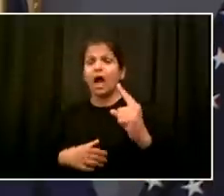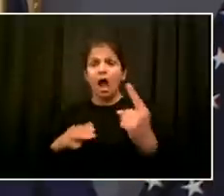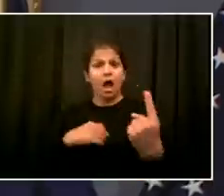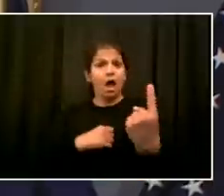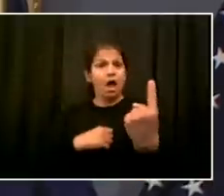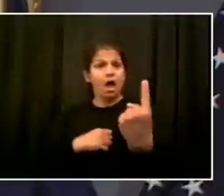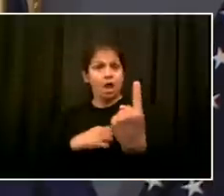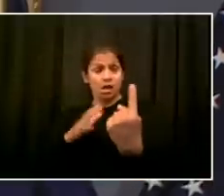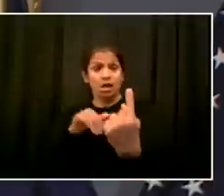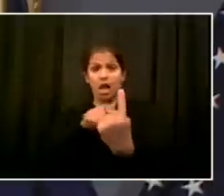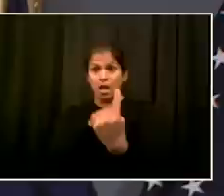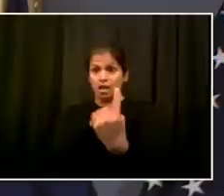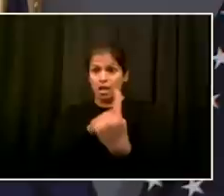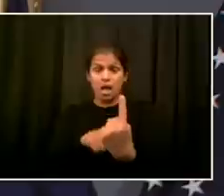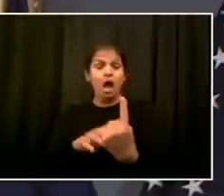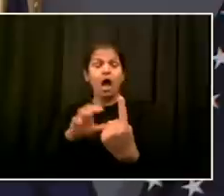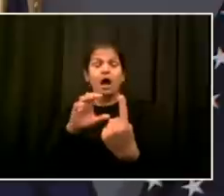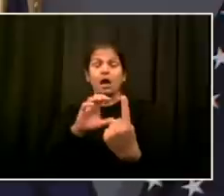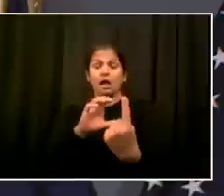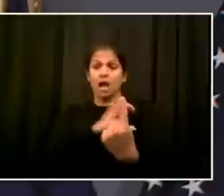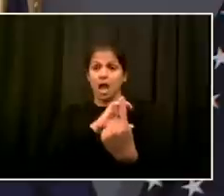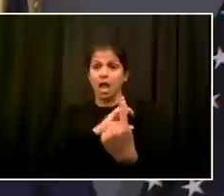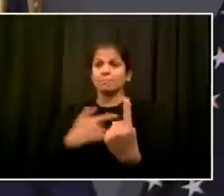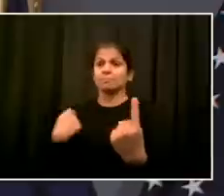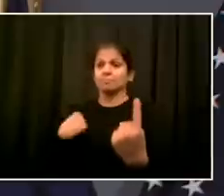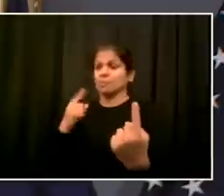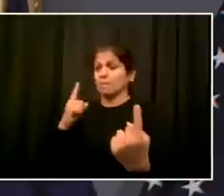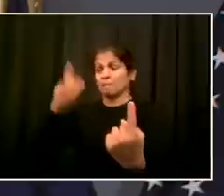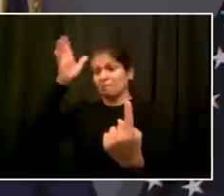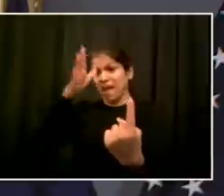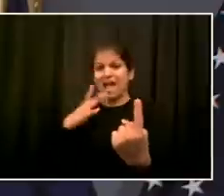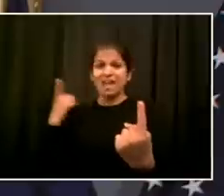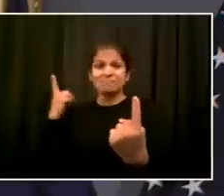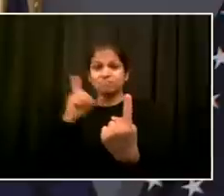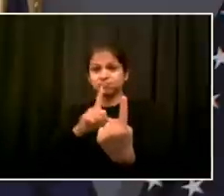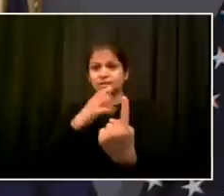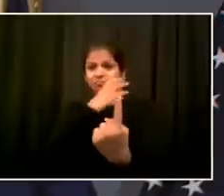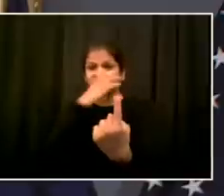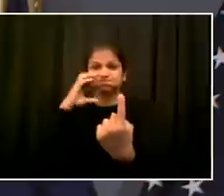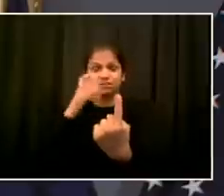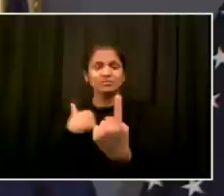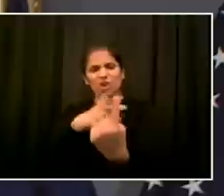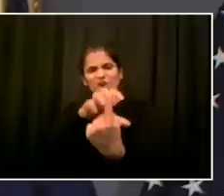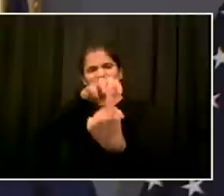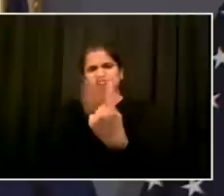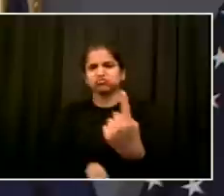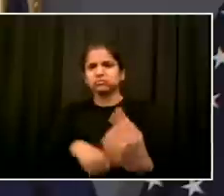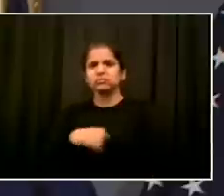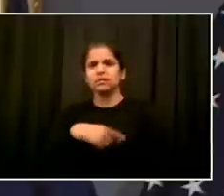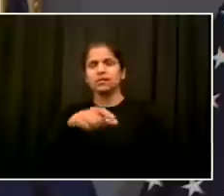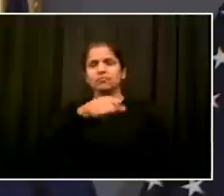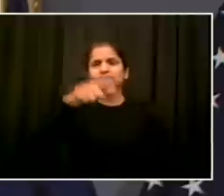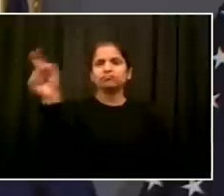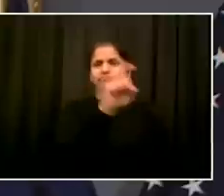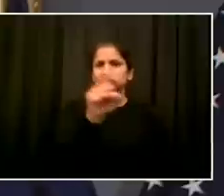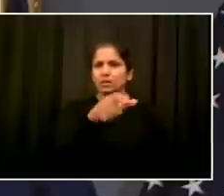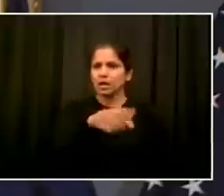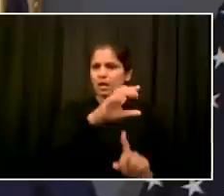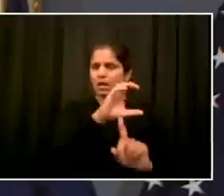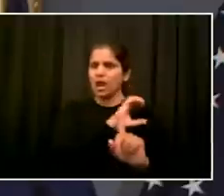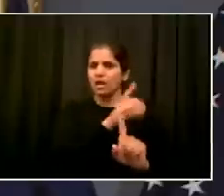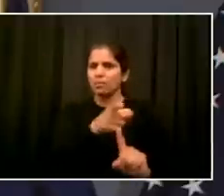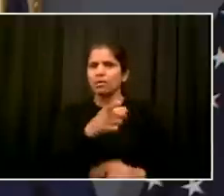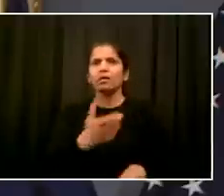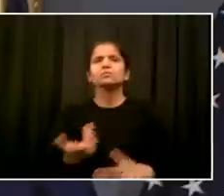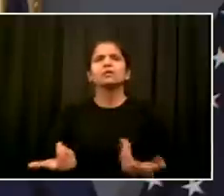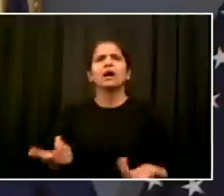moment. How are these tactics supposed to show what you say you have been training this NYPD to do, which is to de